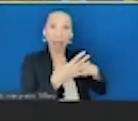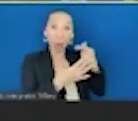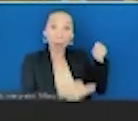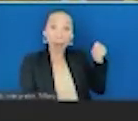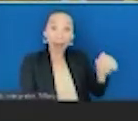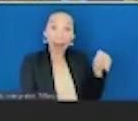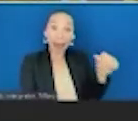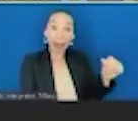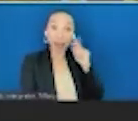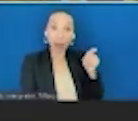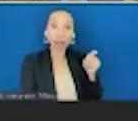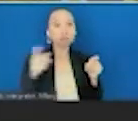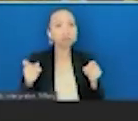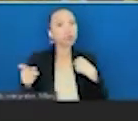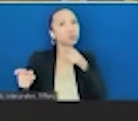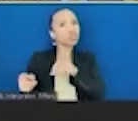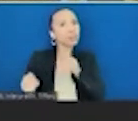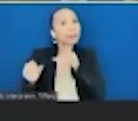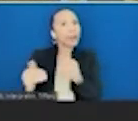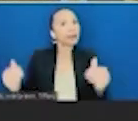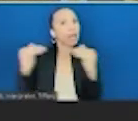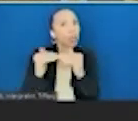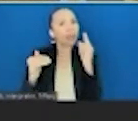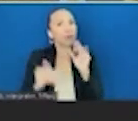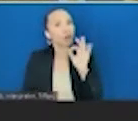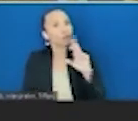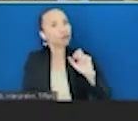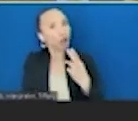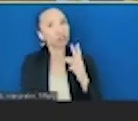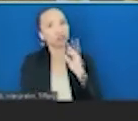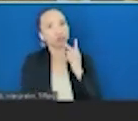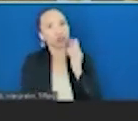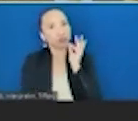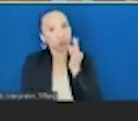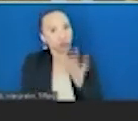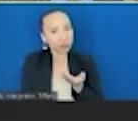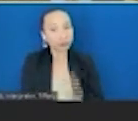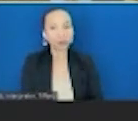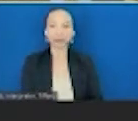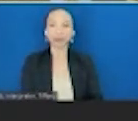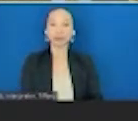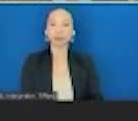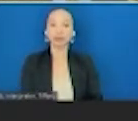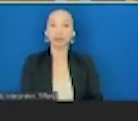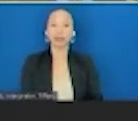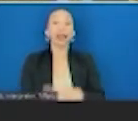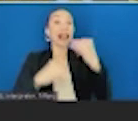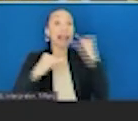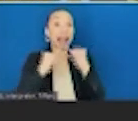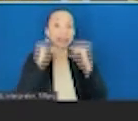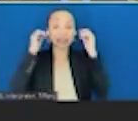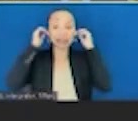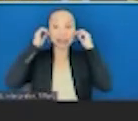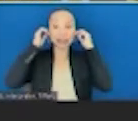should be, we should be paying for fresh produce in health care as well. And then lastly, the third thing I want to cover in the health care system